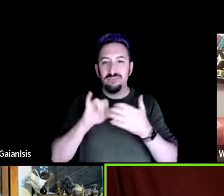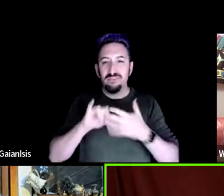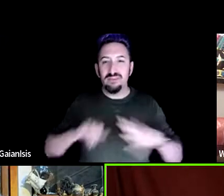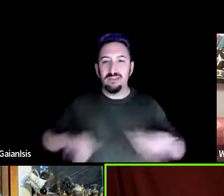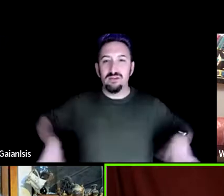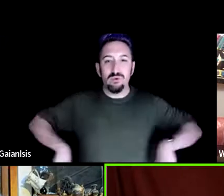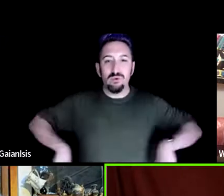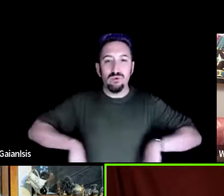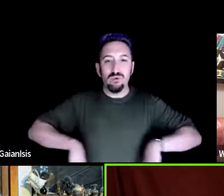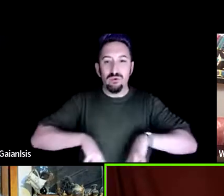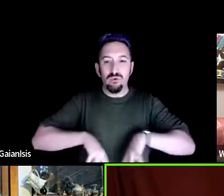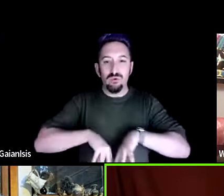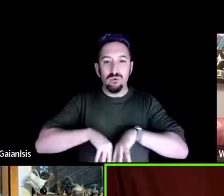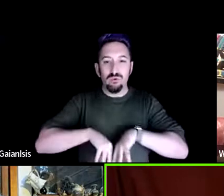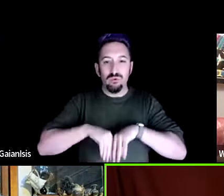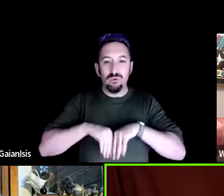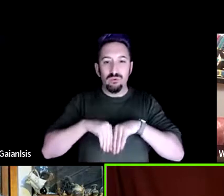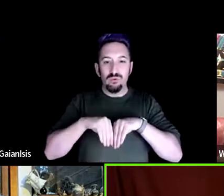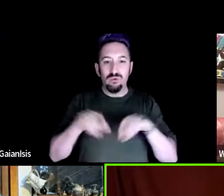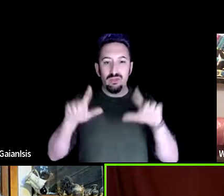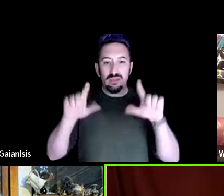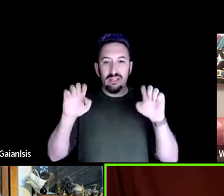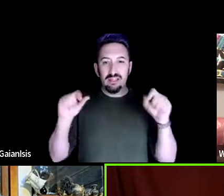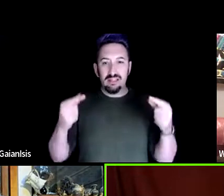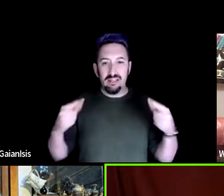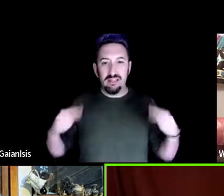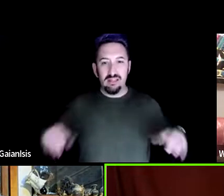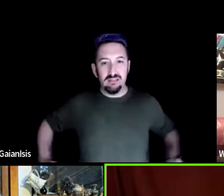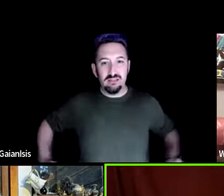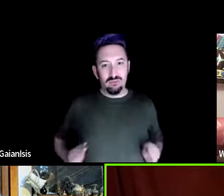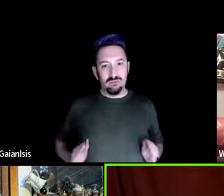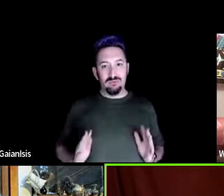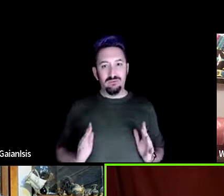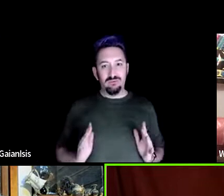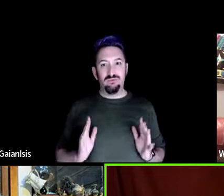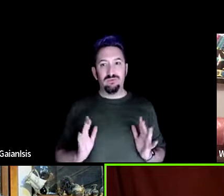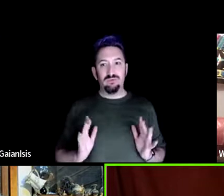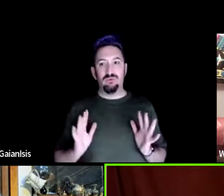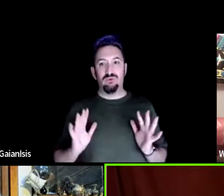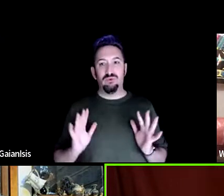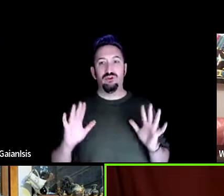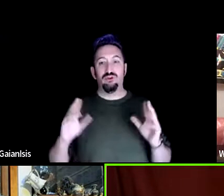Into your legs, breathe it up into your hips, your belly.